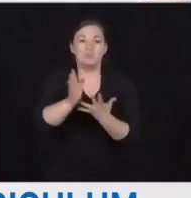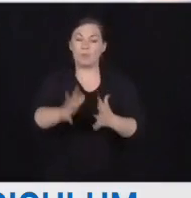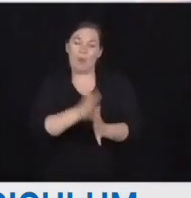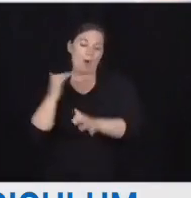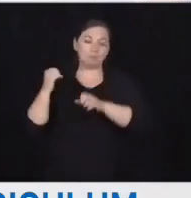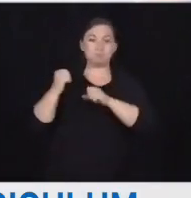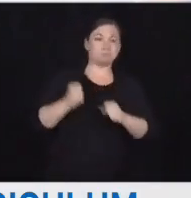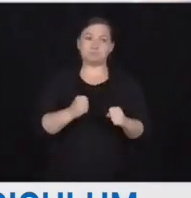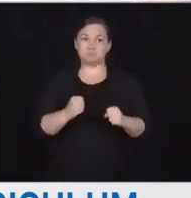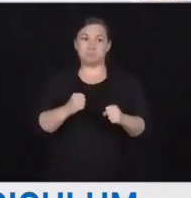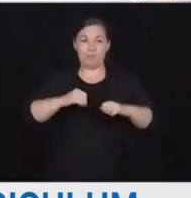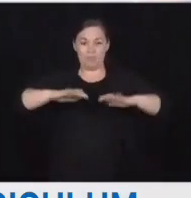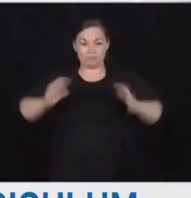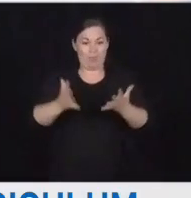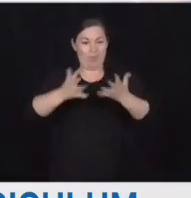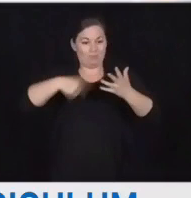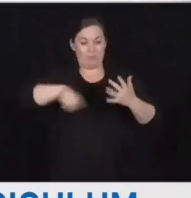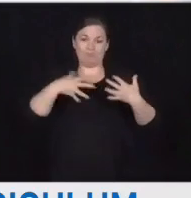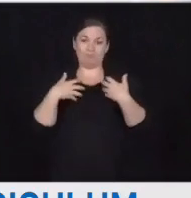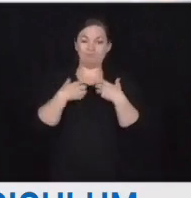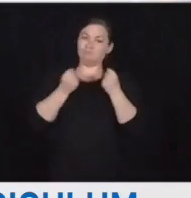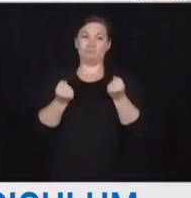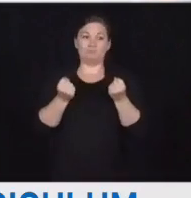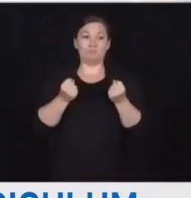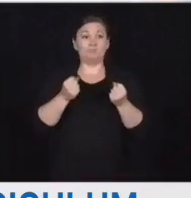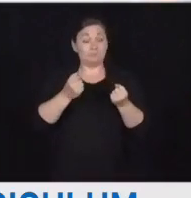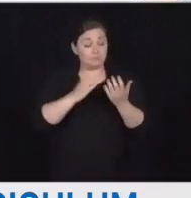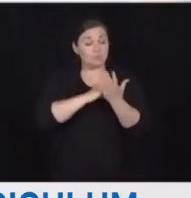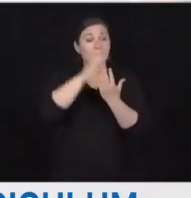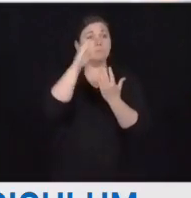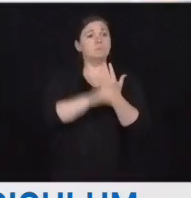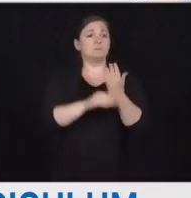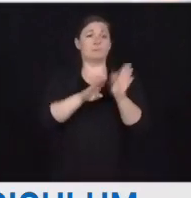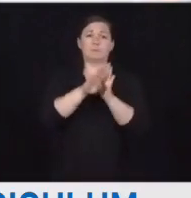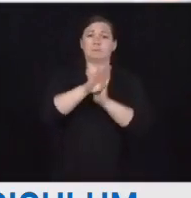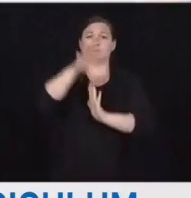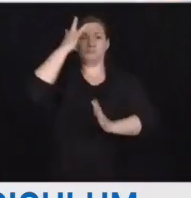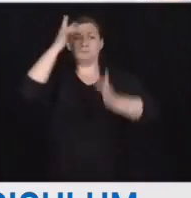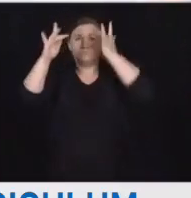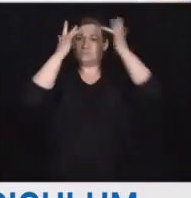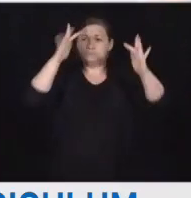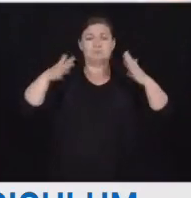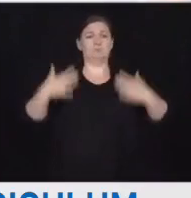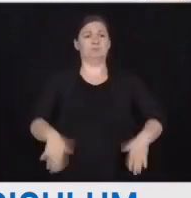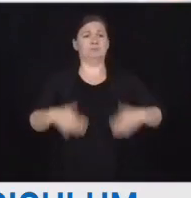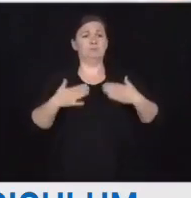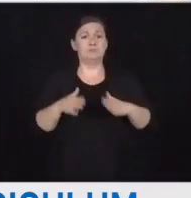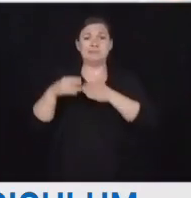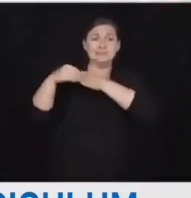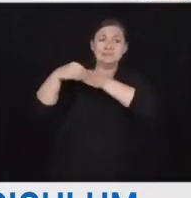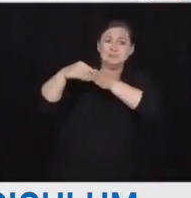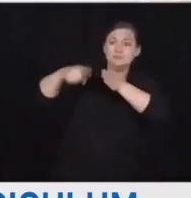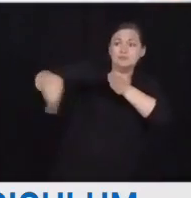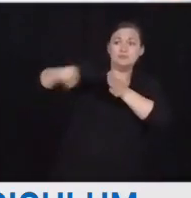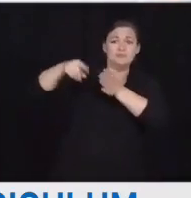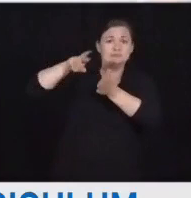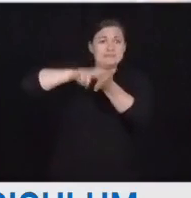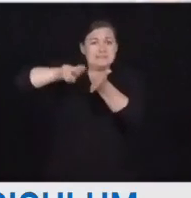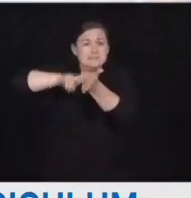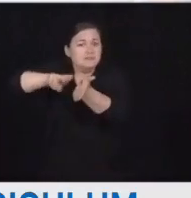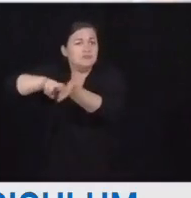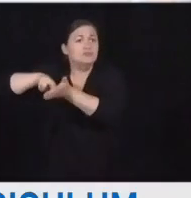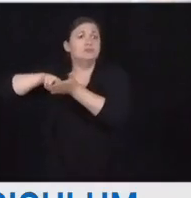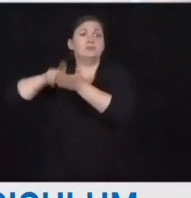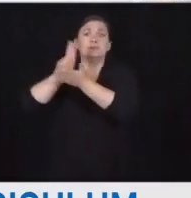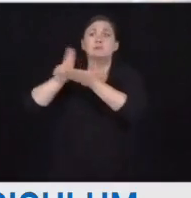what your child's learning in the year prior, and what they will learn in the current year, and how they will prepare them for learning in the next year. These side-by